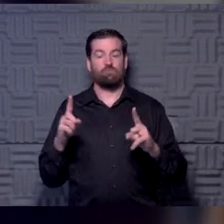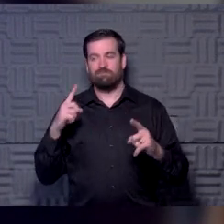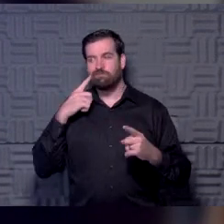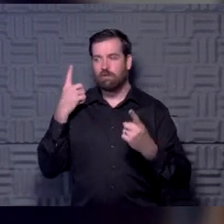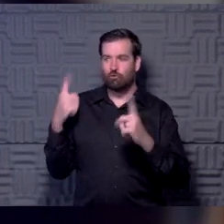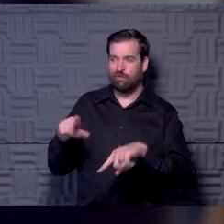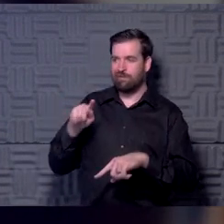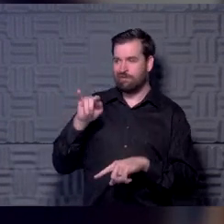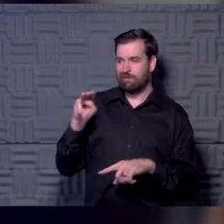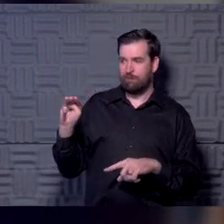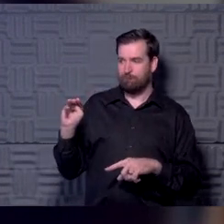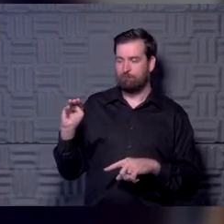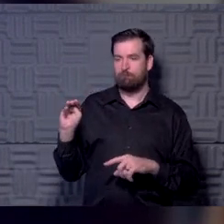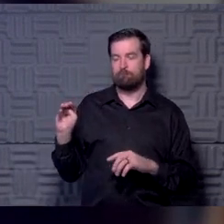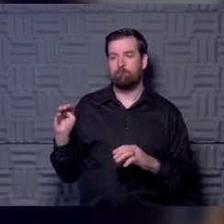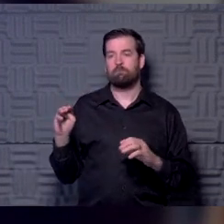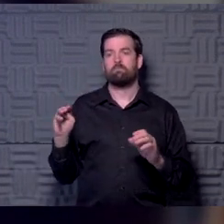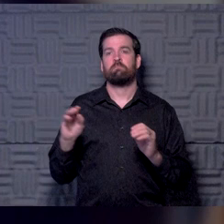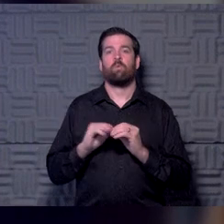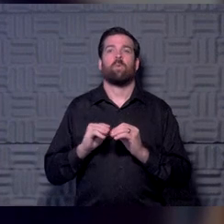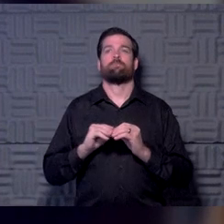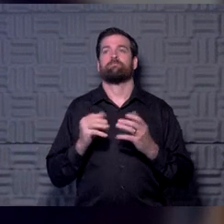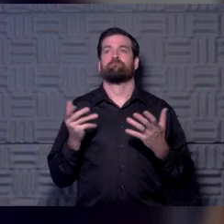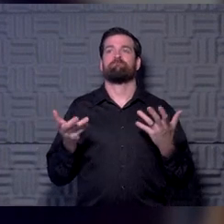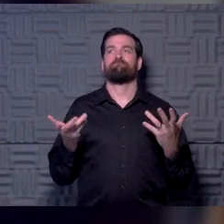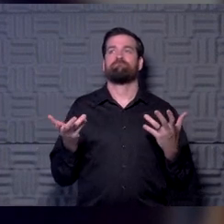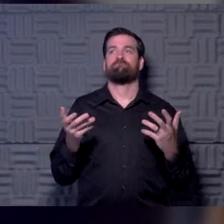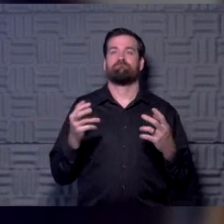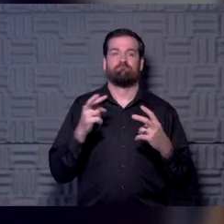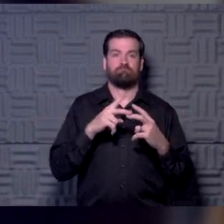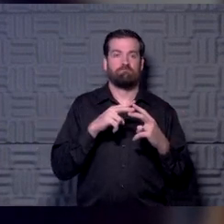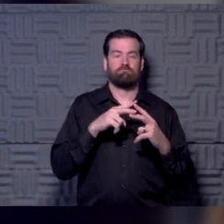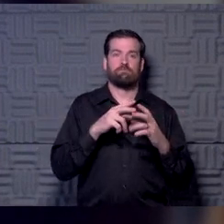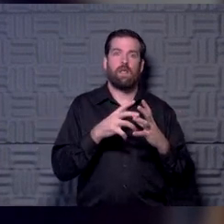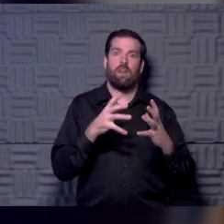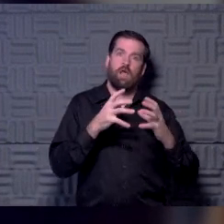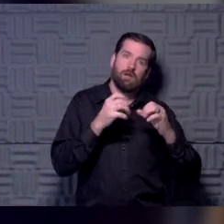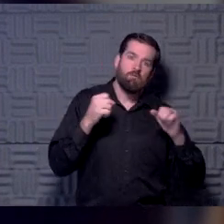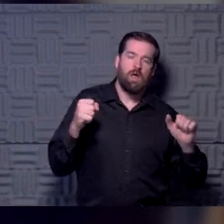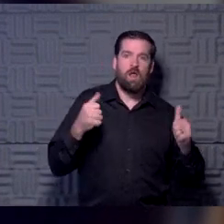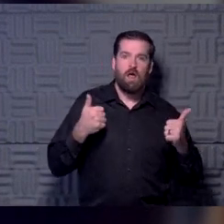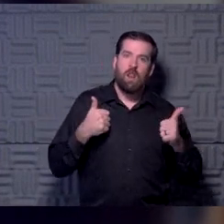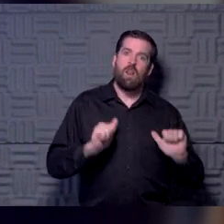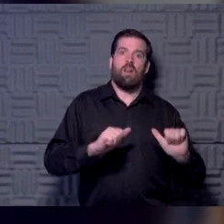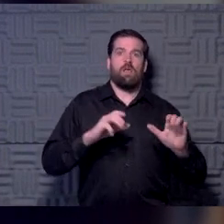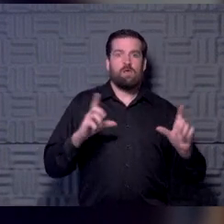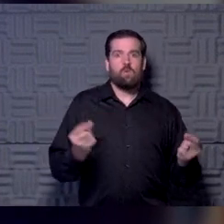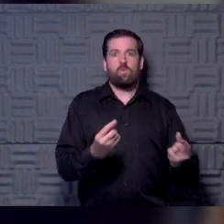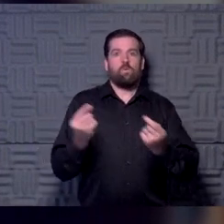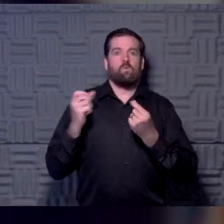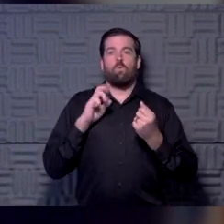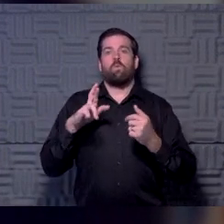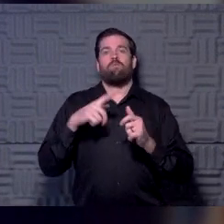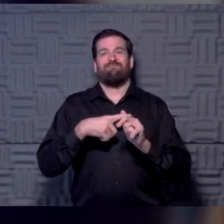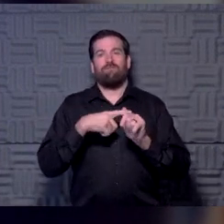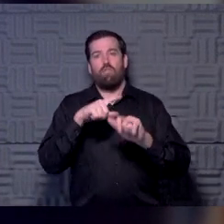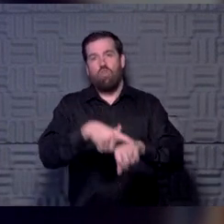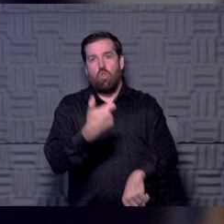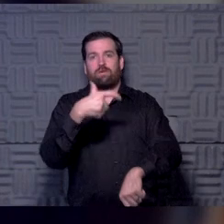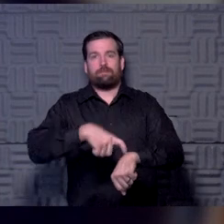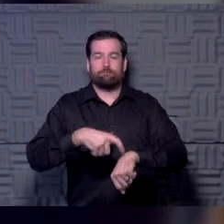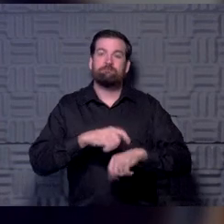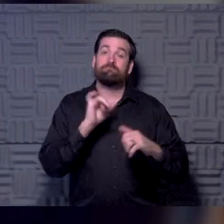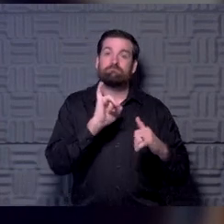Tim. think you're looking in this case more sort of for those either high exertion or more prolonged high exertion, again, football,